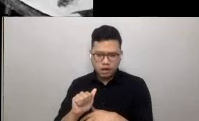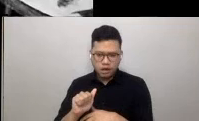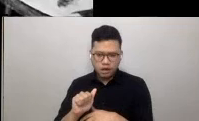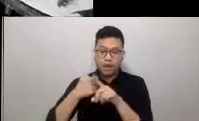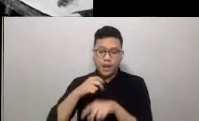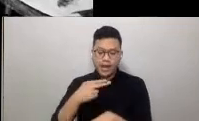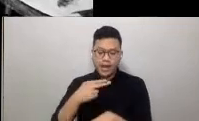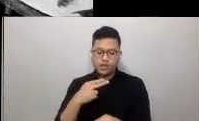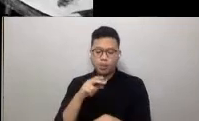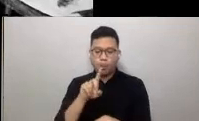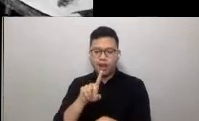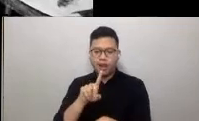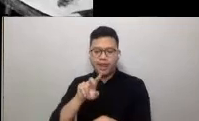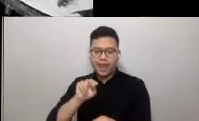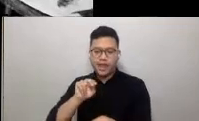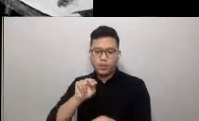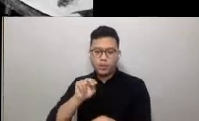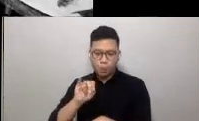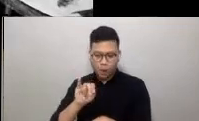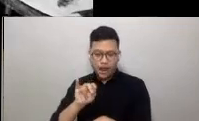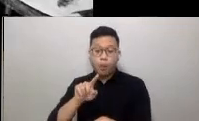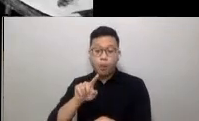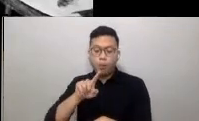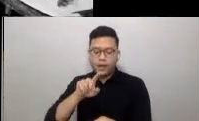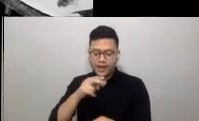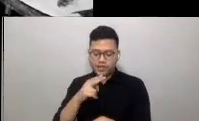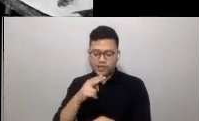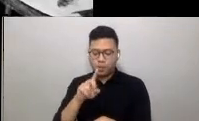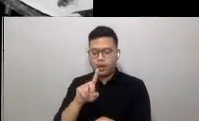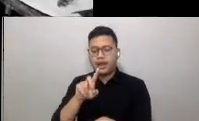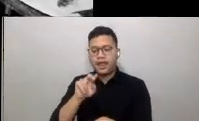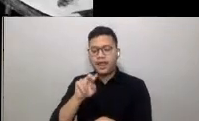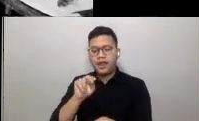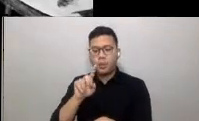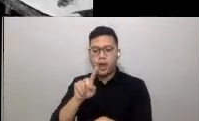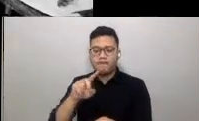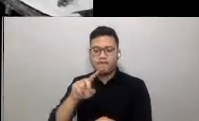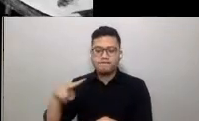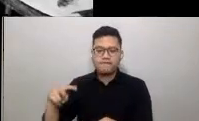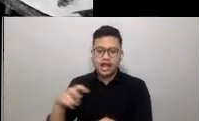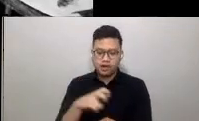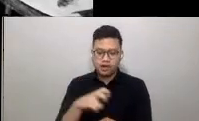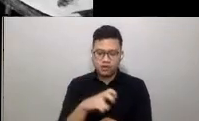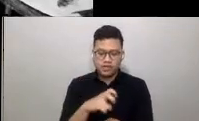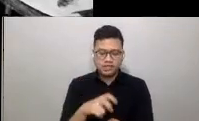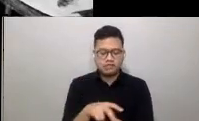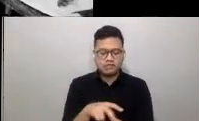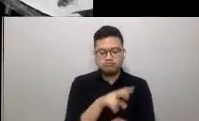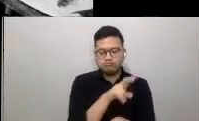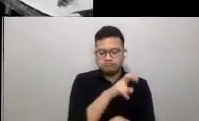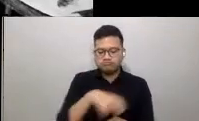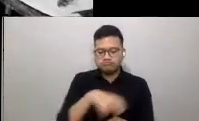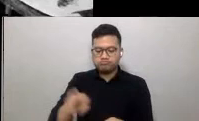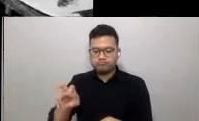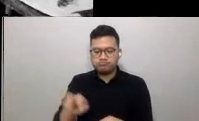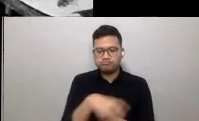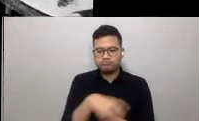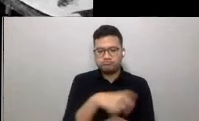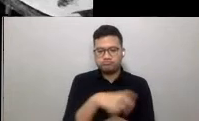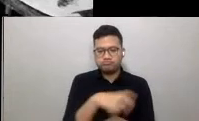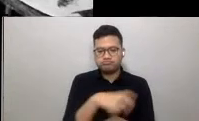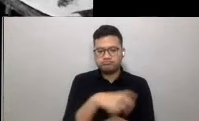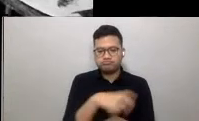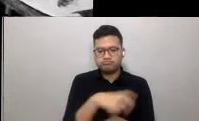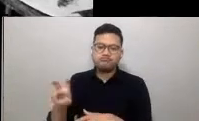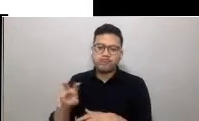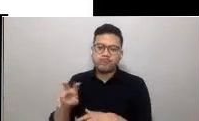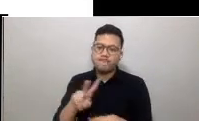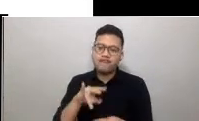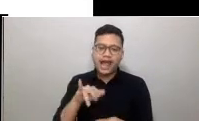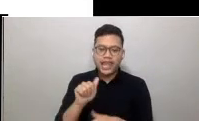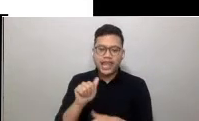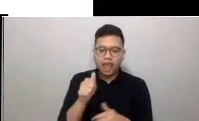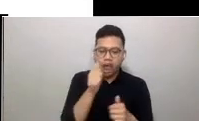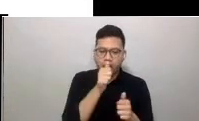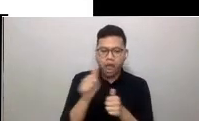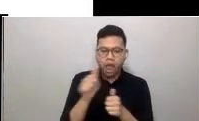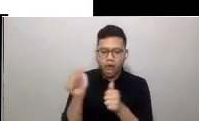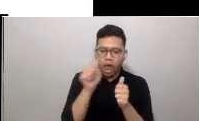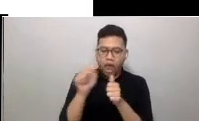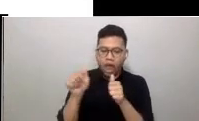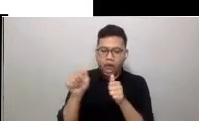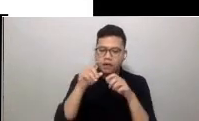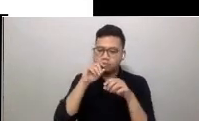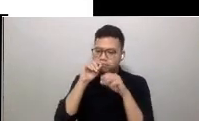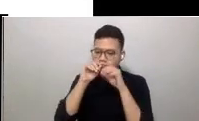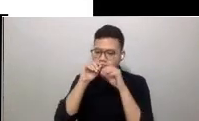the respiratory system and can lead to pneumonia. It transmitted from person to person via airborne respiratory secretions.